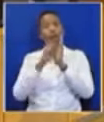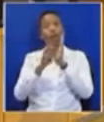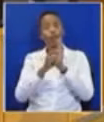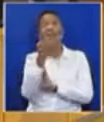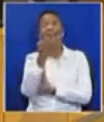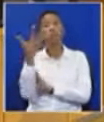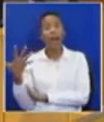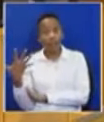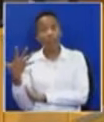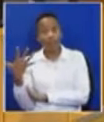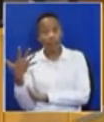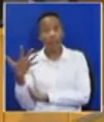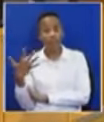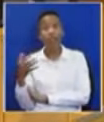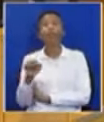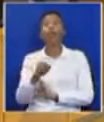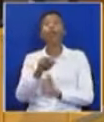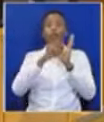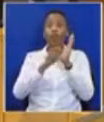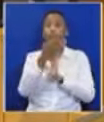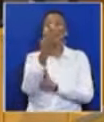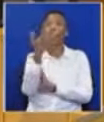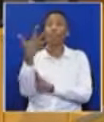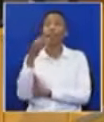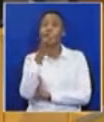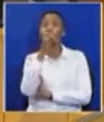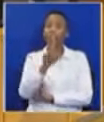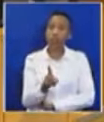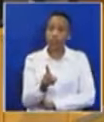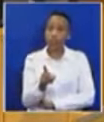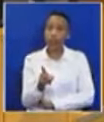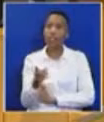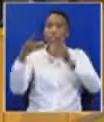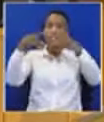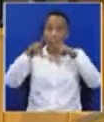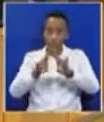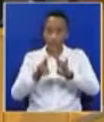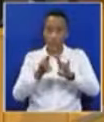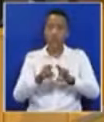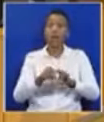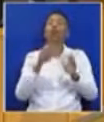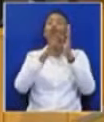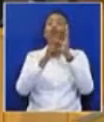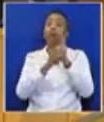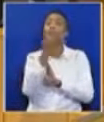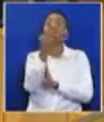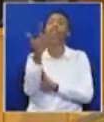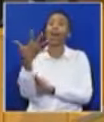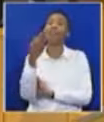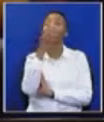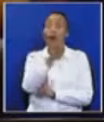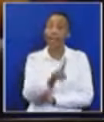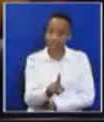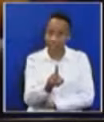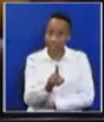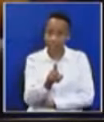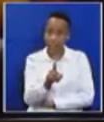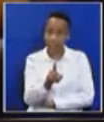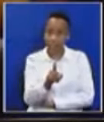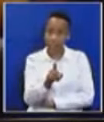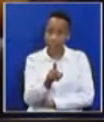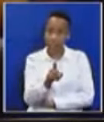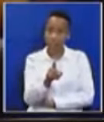Yes. What does rule 45 say? Chairperson, we have... Rule 45 says that a quorum is